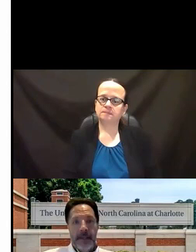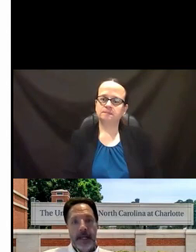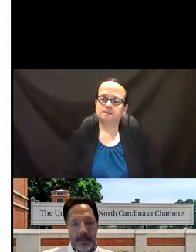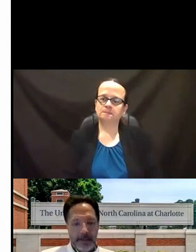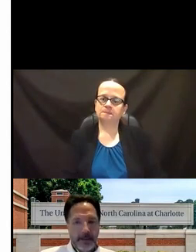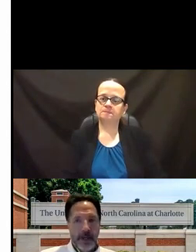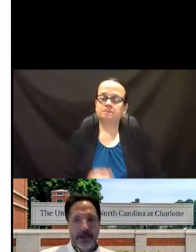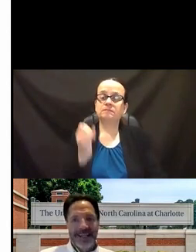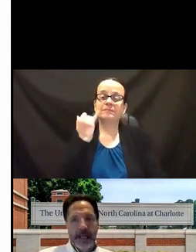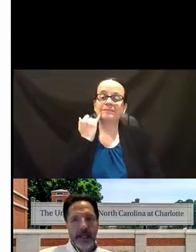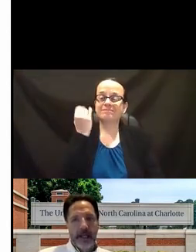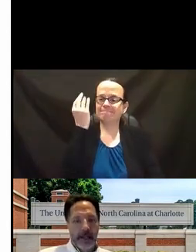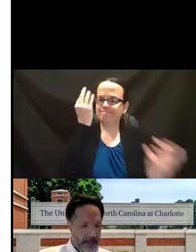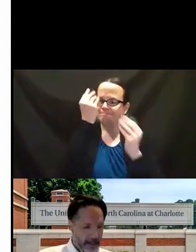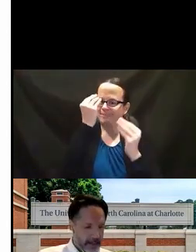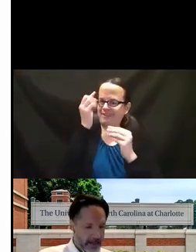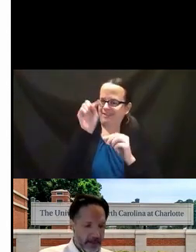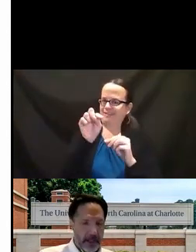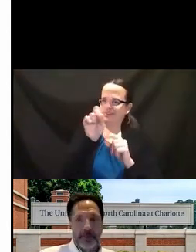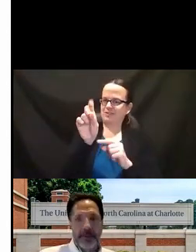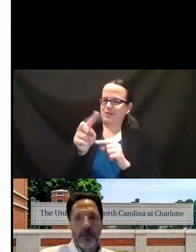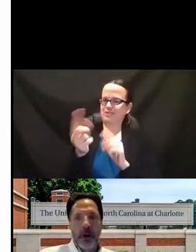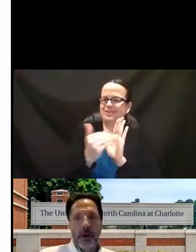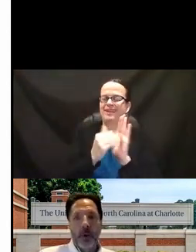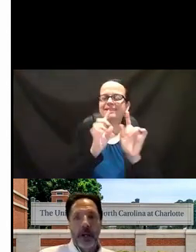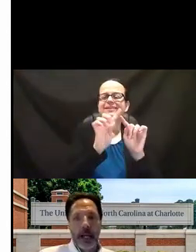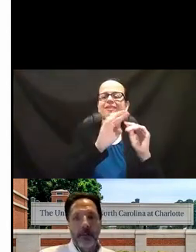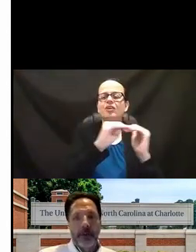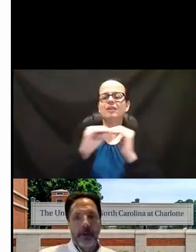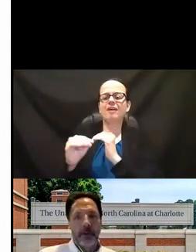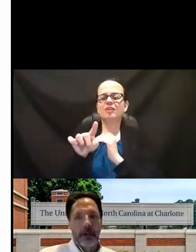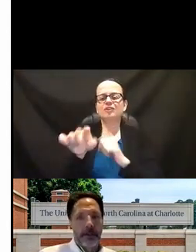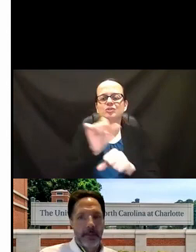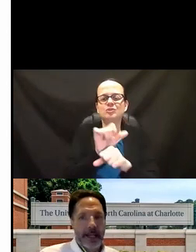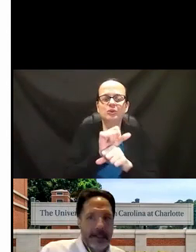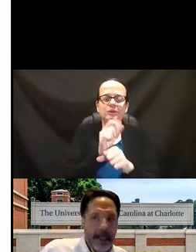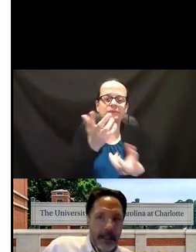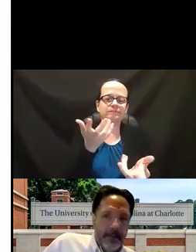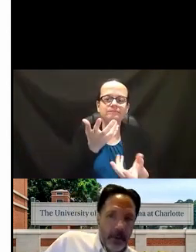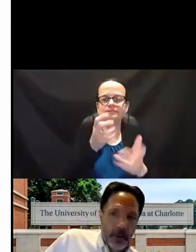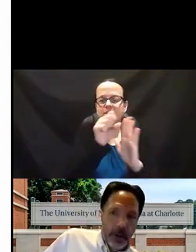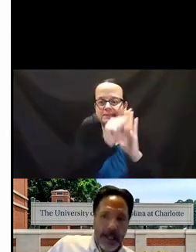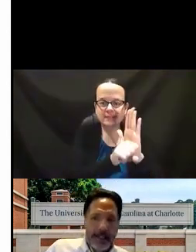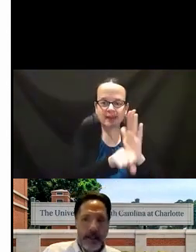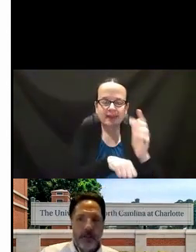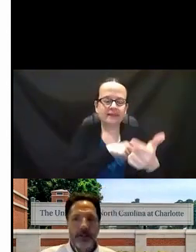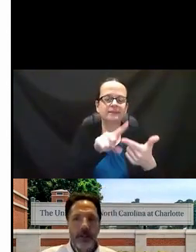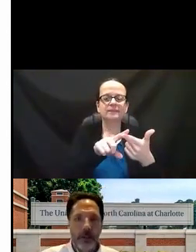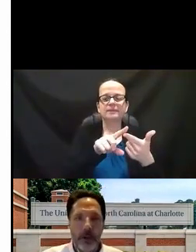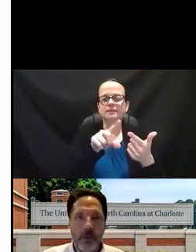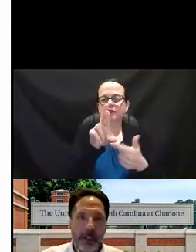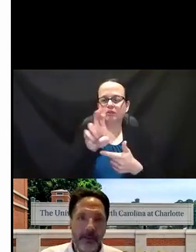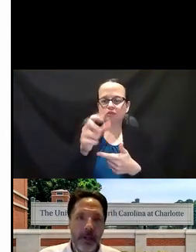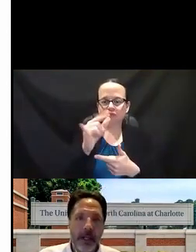And in thinking about this question again, I think it's at the different levels that you all are working at, whether you're at the state level or at the